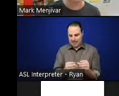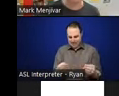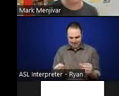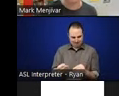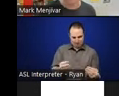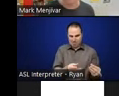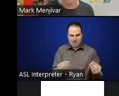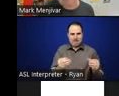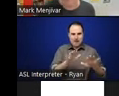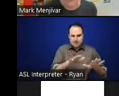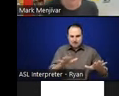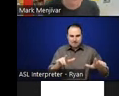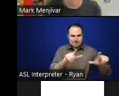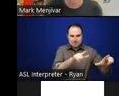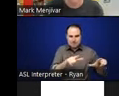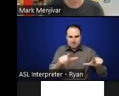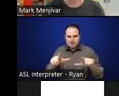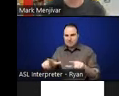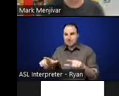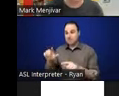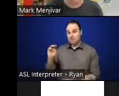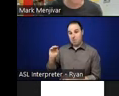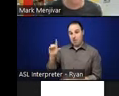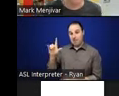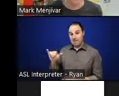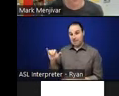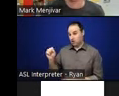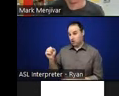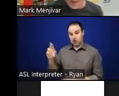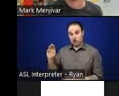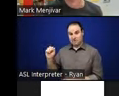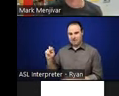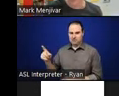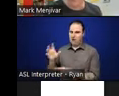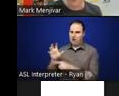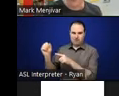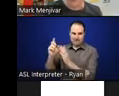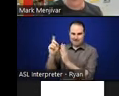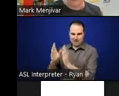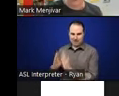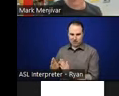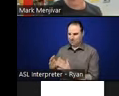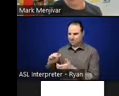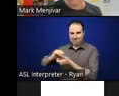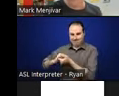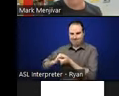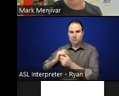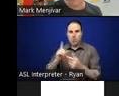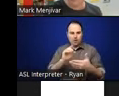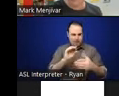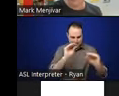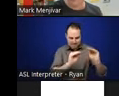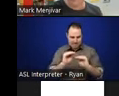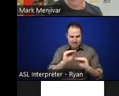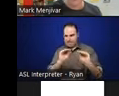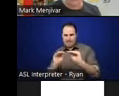artist and designer Molly Sherman to design a new book. And this book had, you can see on the cover is the port card on the back of it